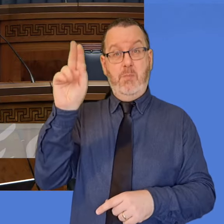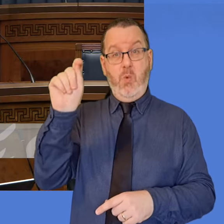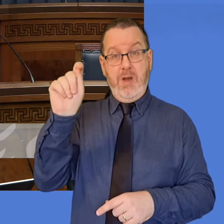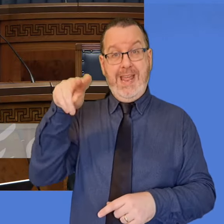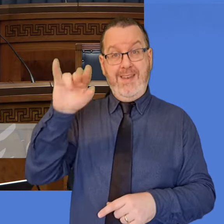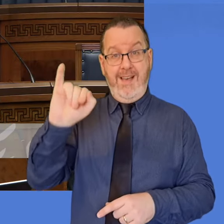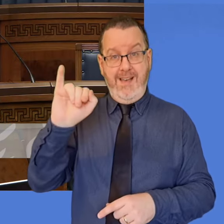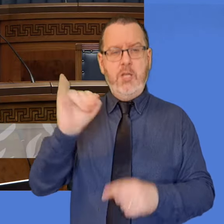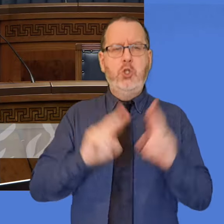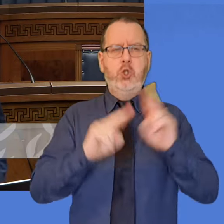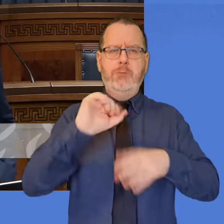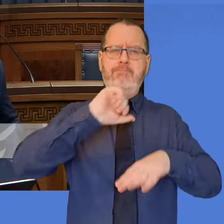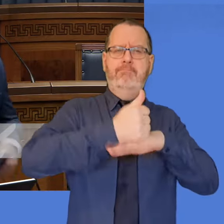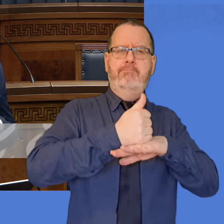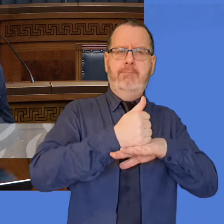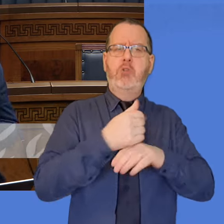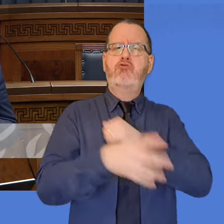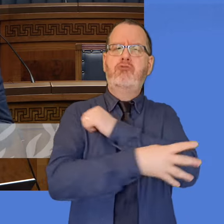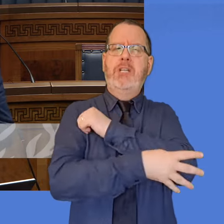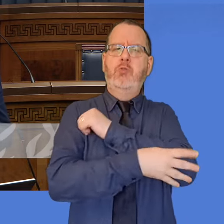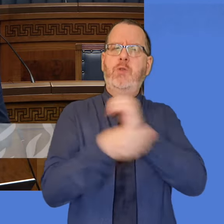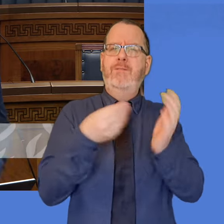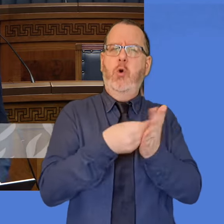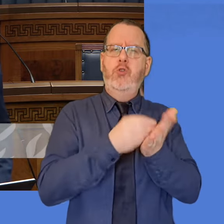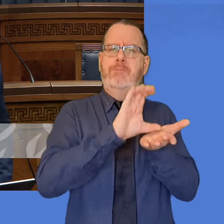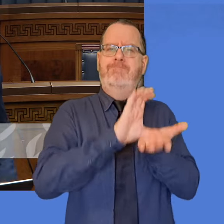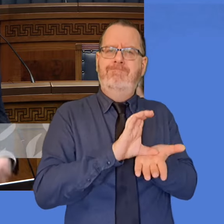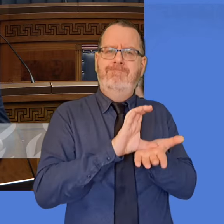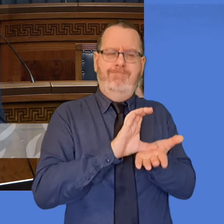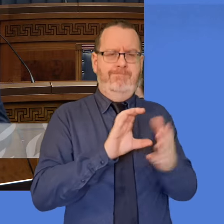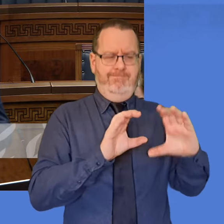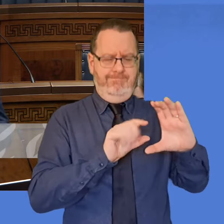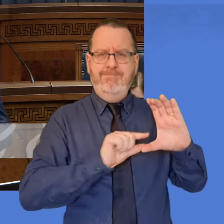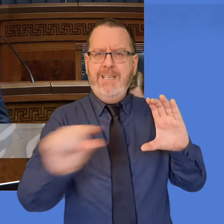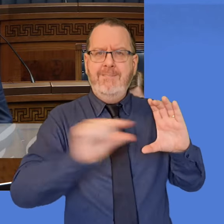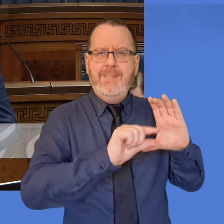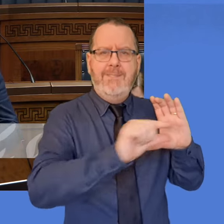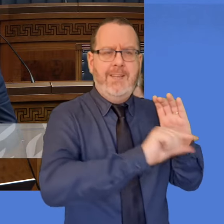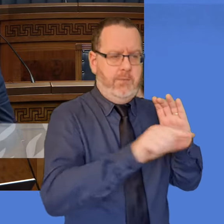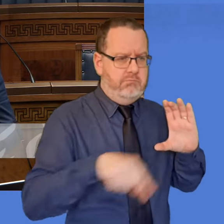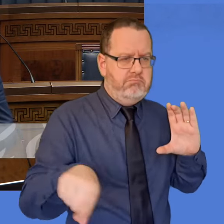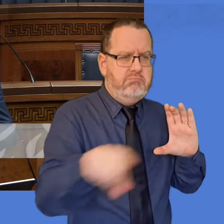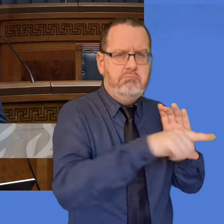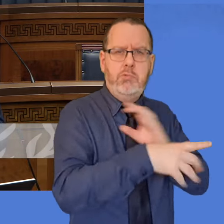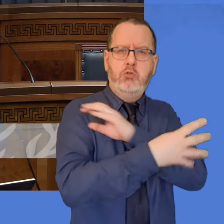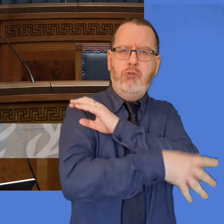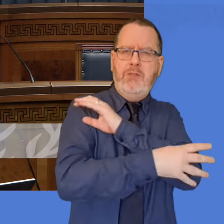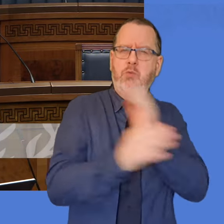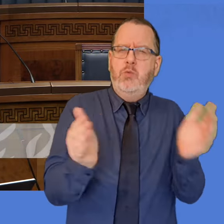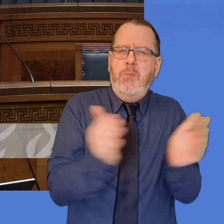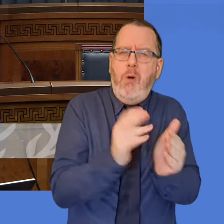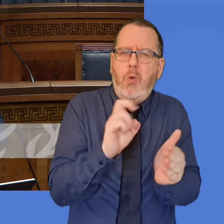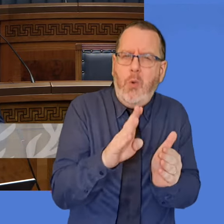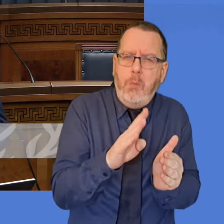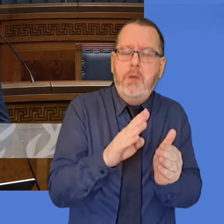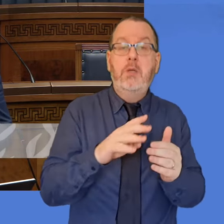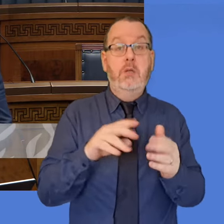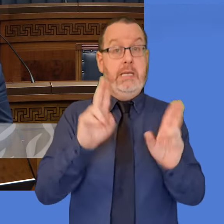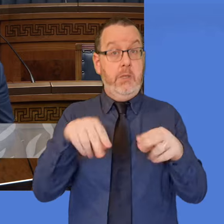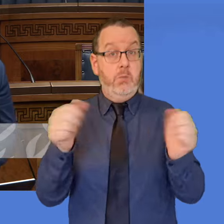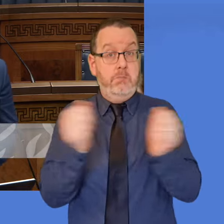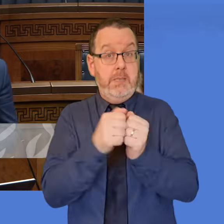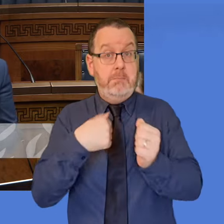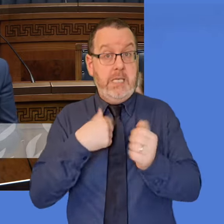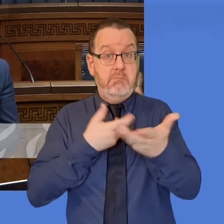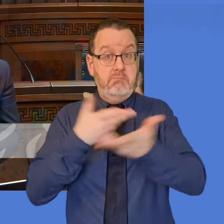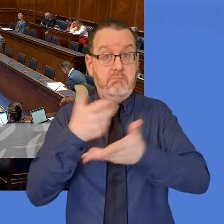vision. Can I ask the Minister if he would meet with me to discuss this issue and look at more detail to look at create such a fund that we can increase and expand the amount